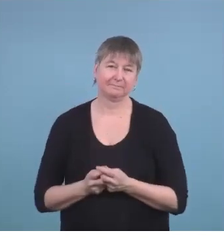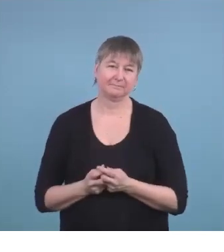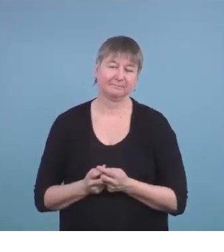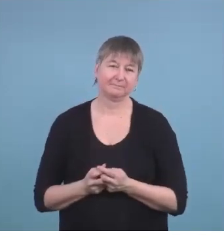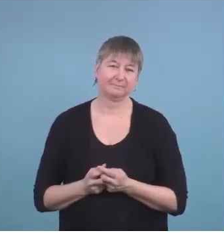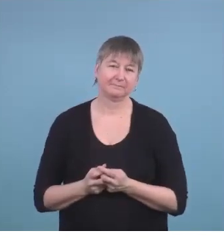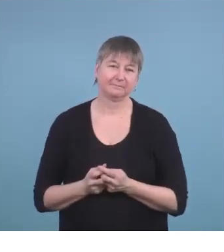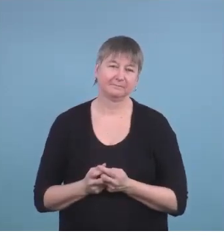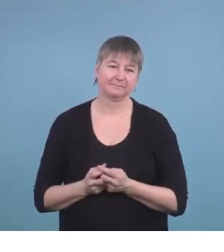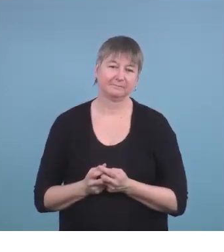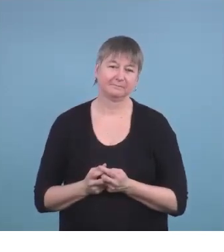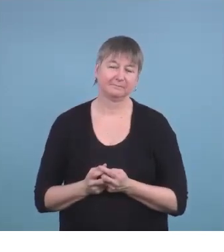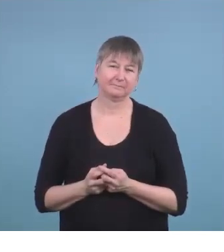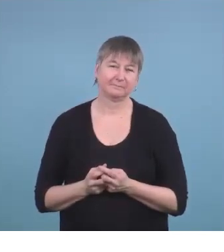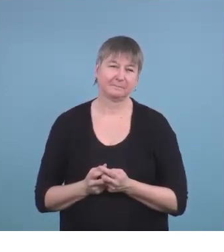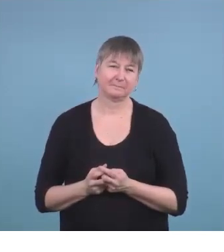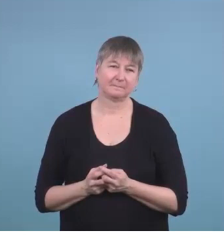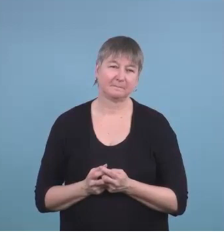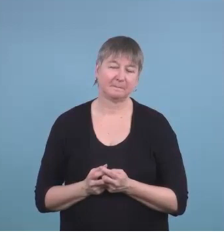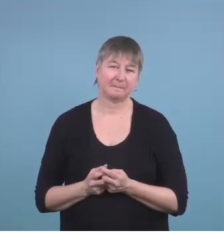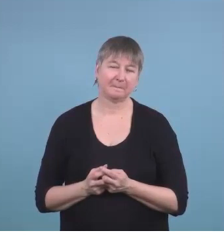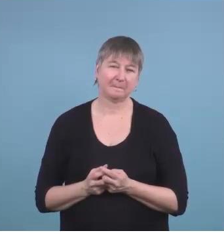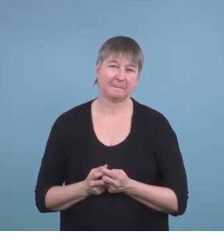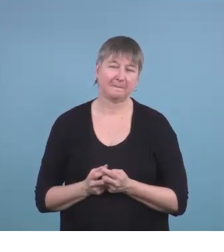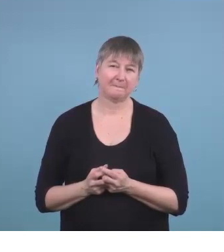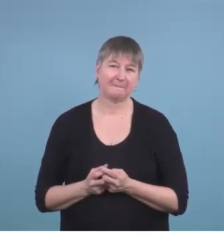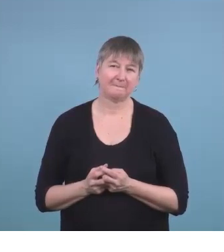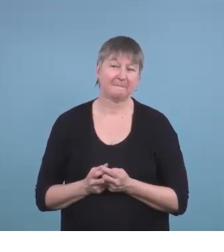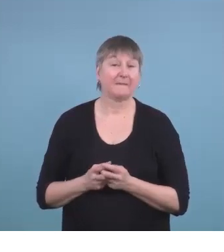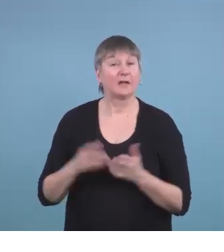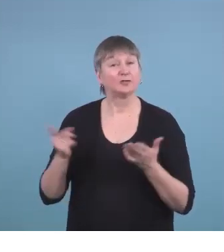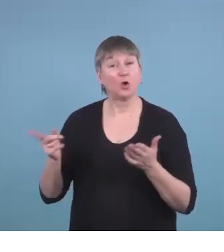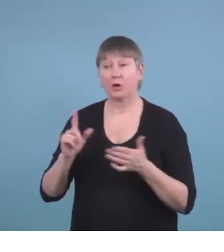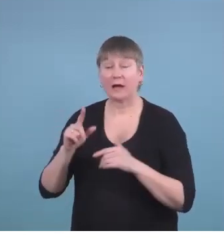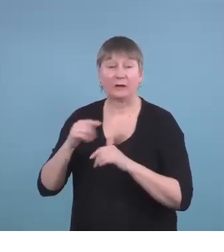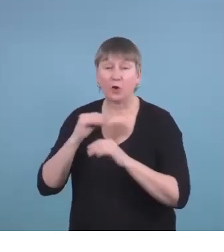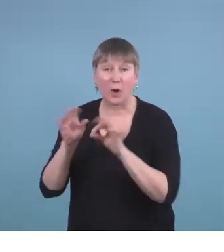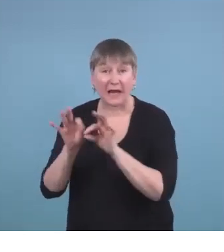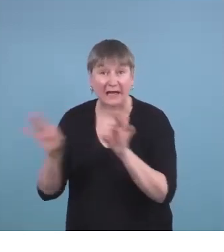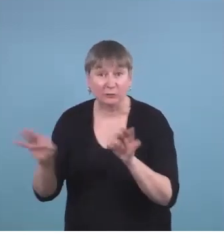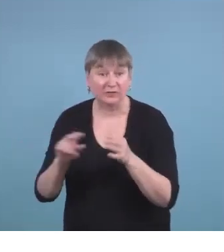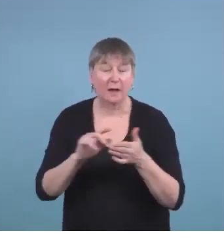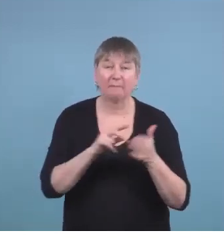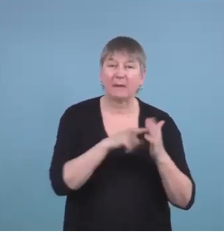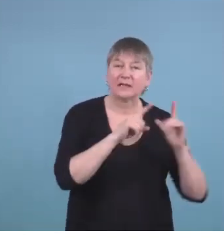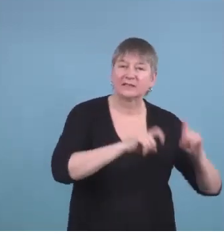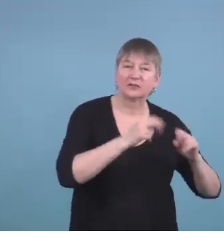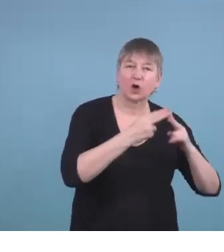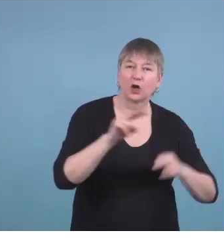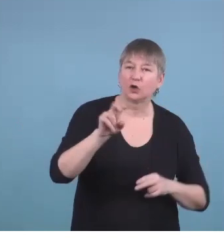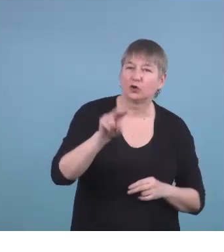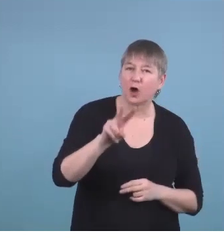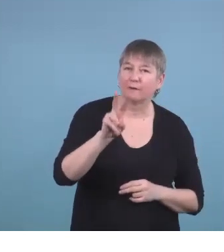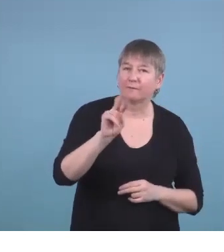so even though you think oh non-verbal means we can use them on anyone they're still culturally